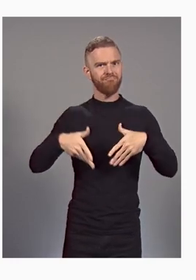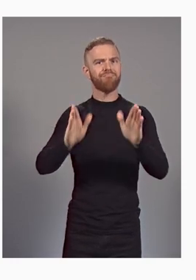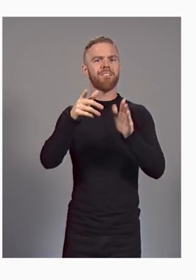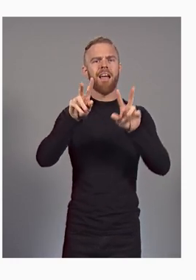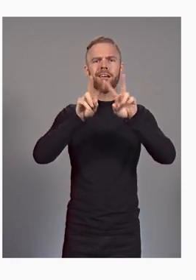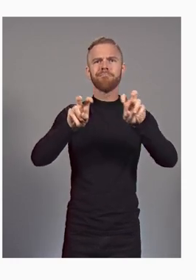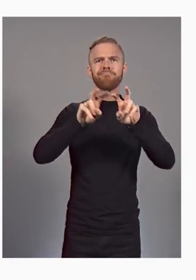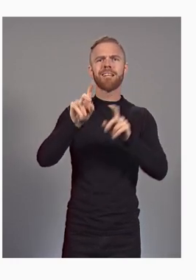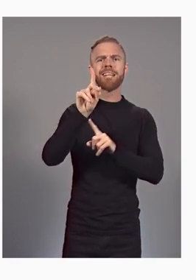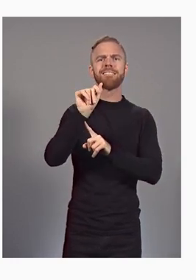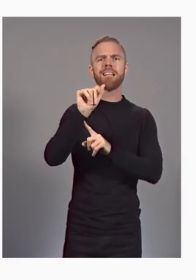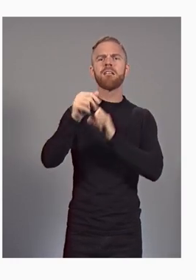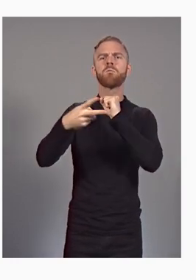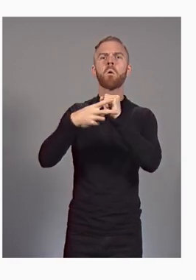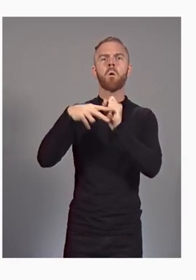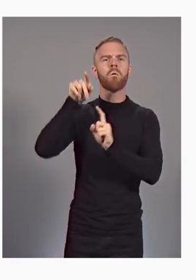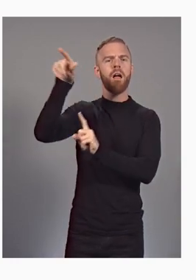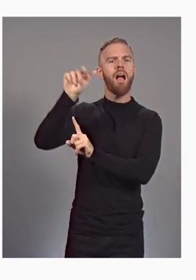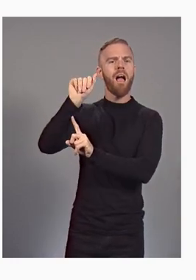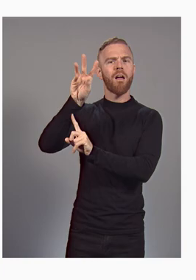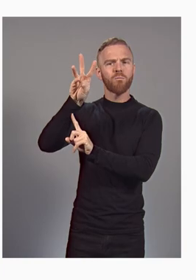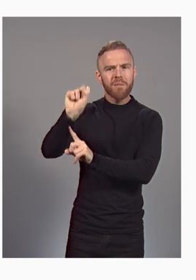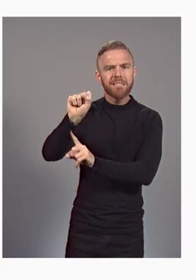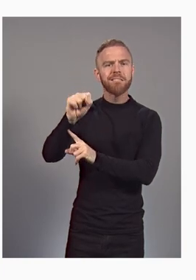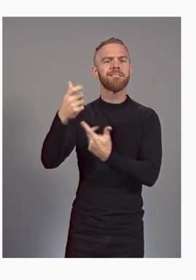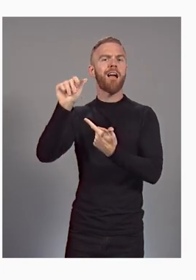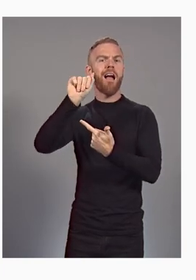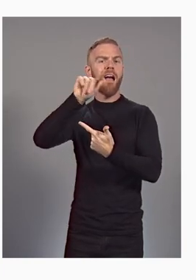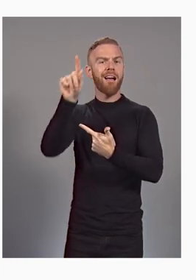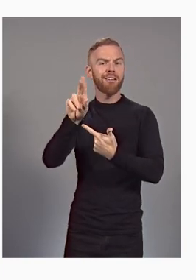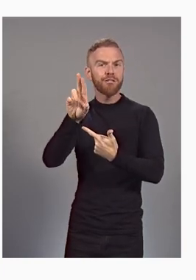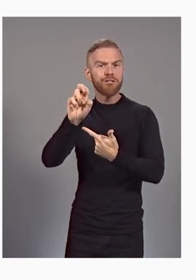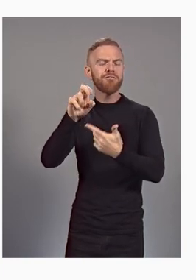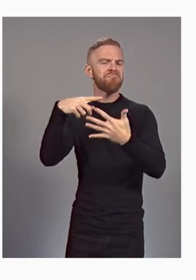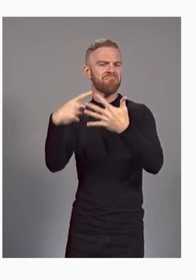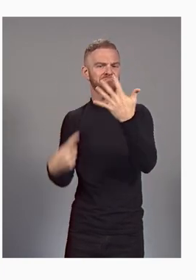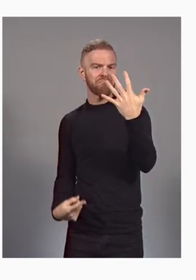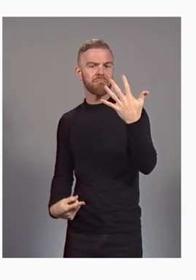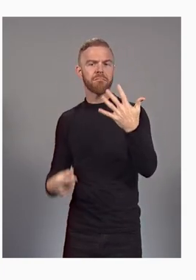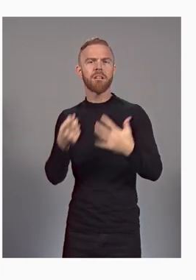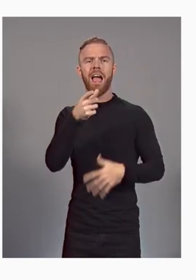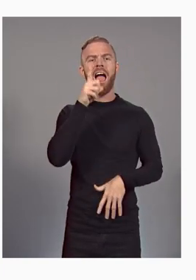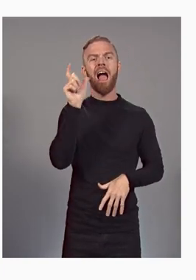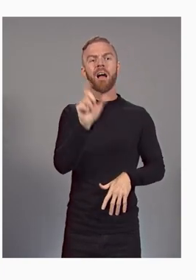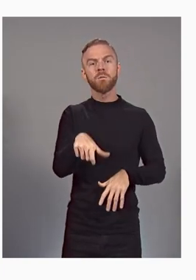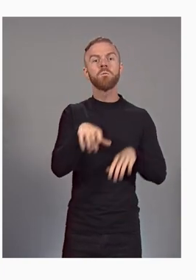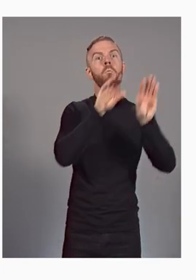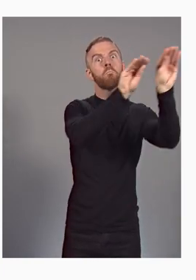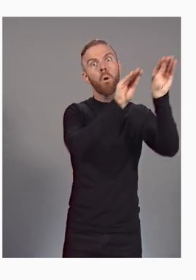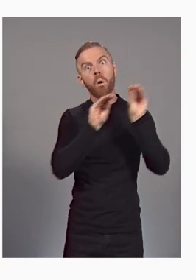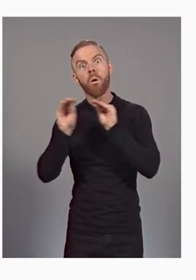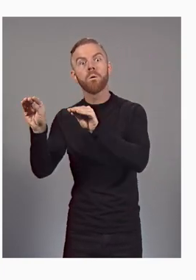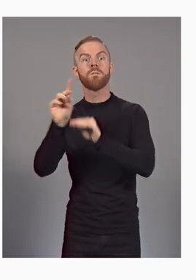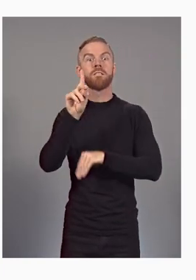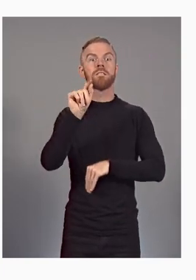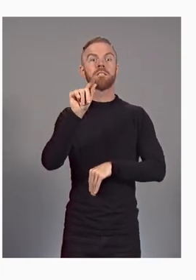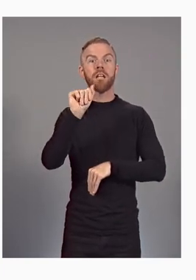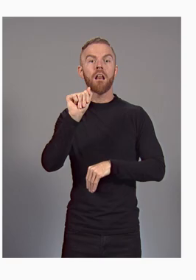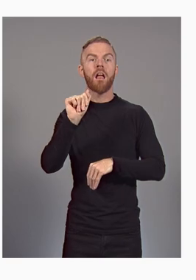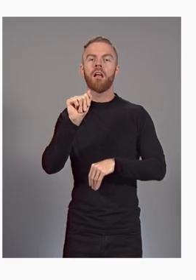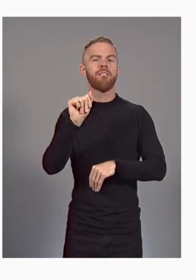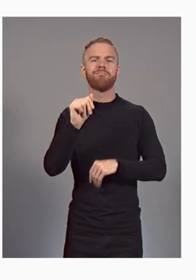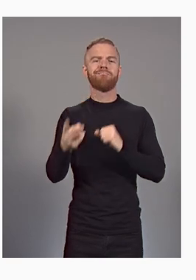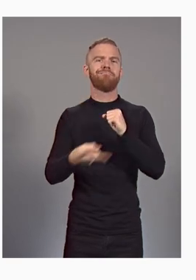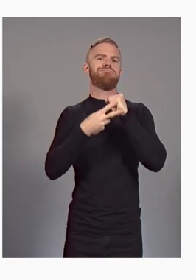stored in AWS, Azure, and others without needing to actually move the data, saving egress